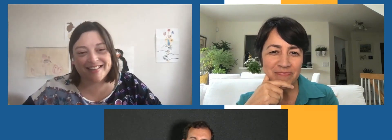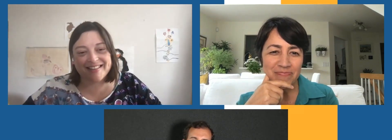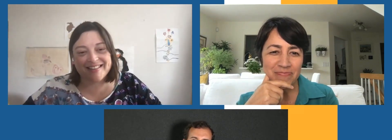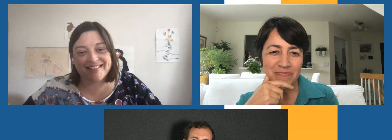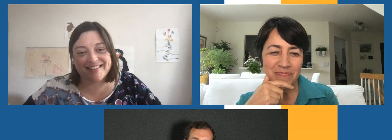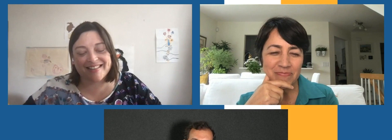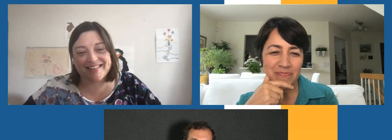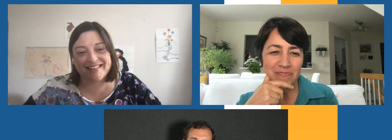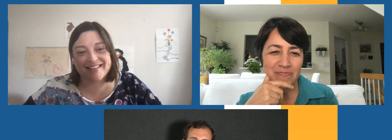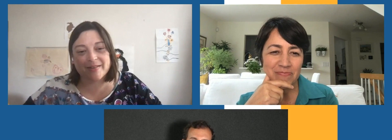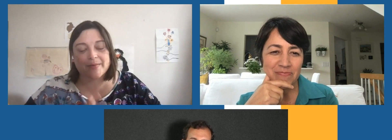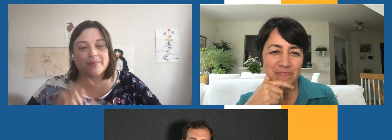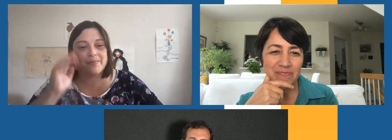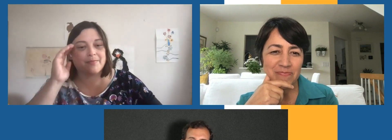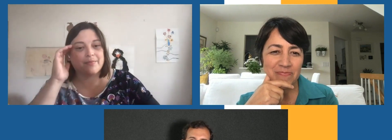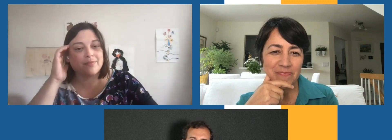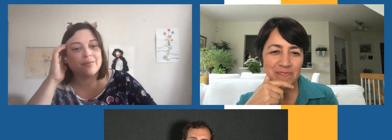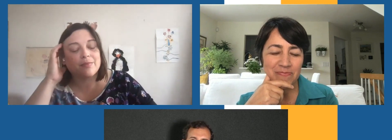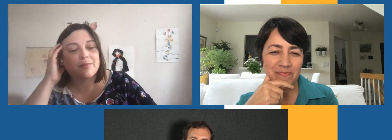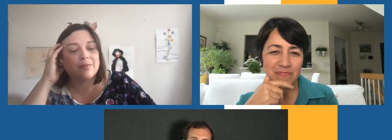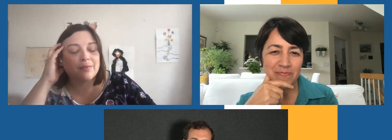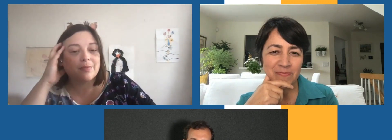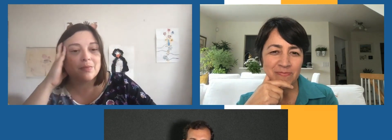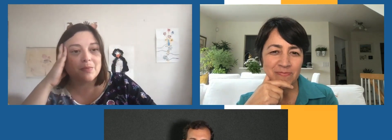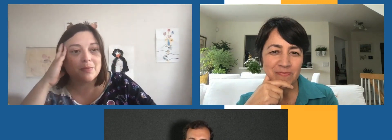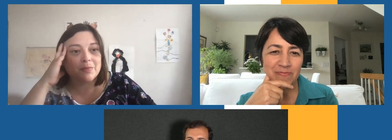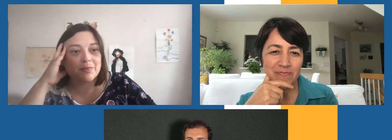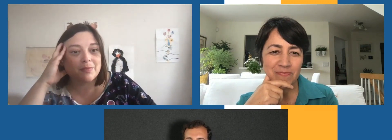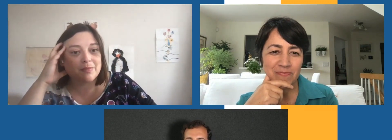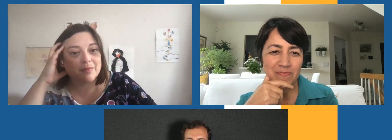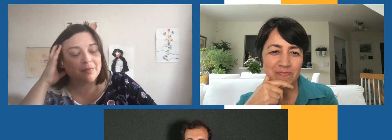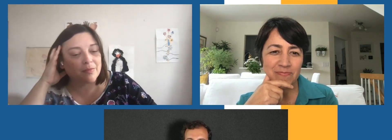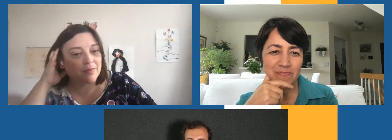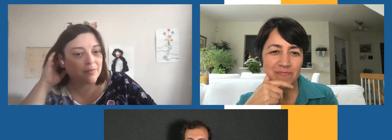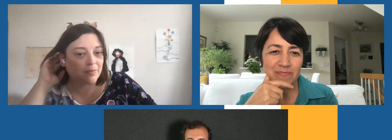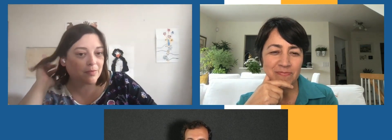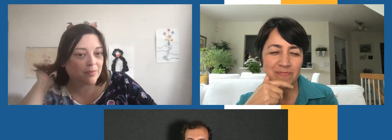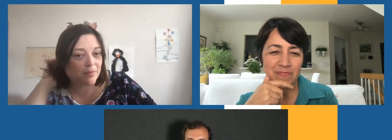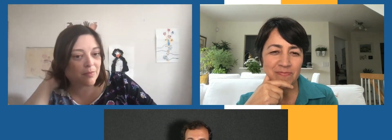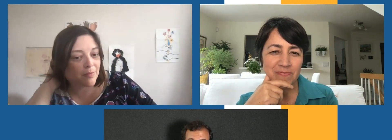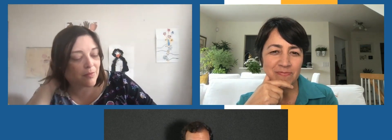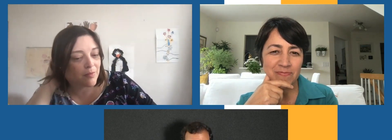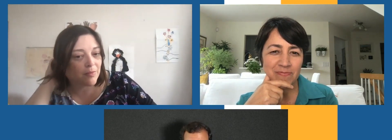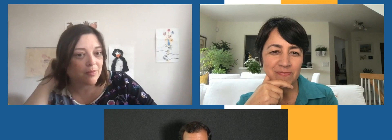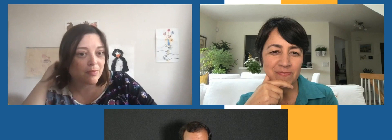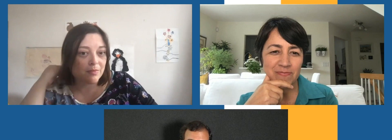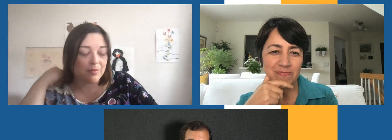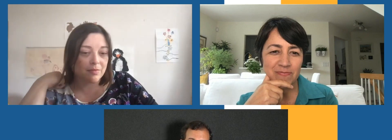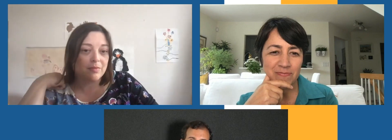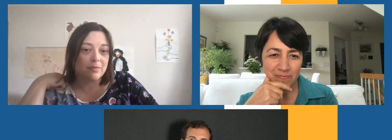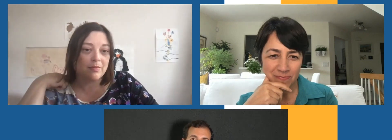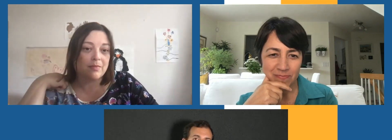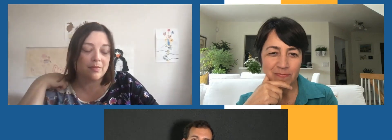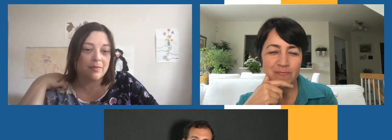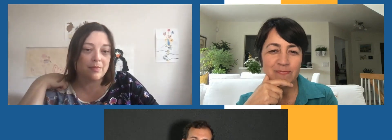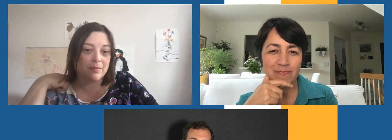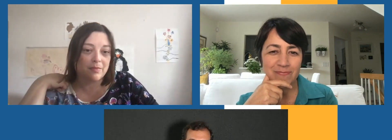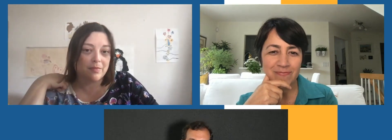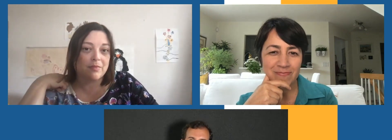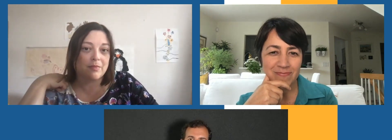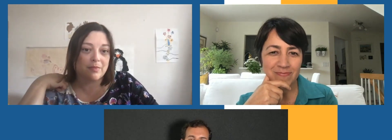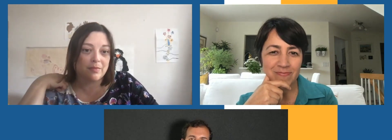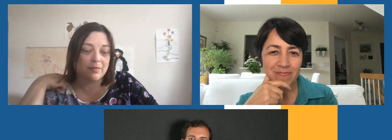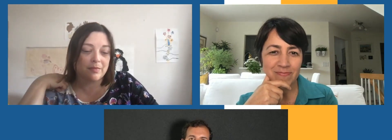Yeah. So, so there is two aspects to our sleep cycle. One of them is homeostatic. And that